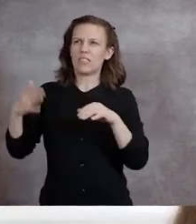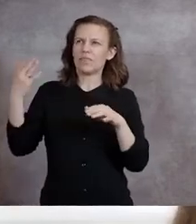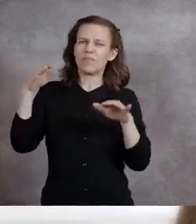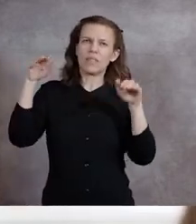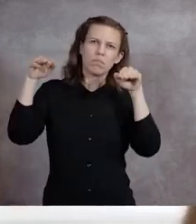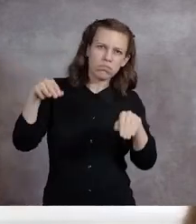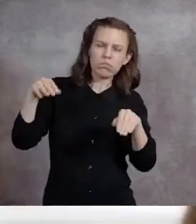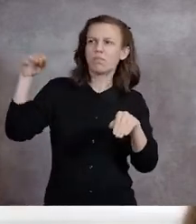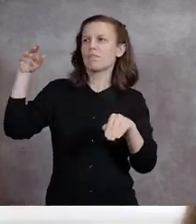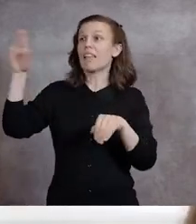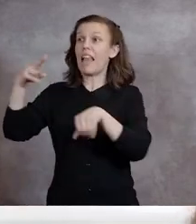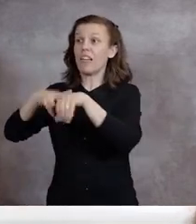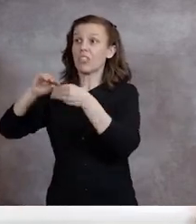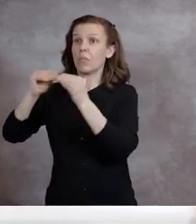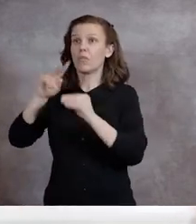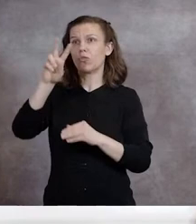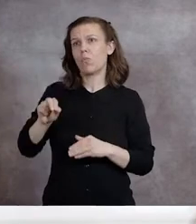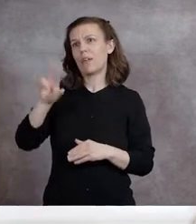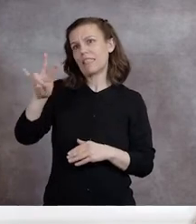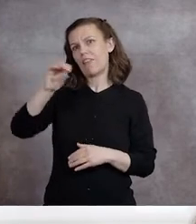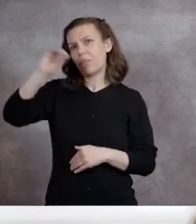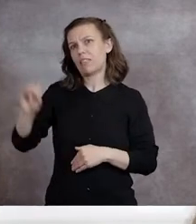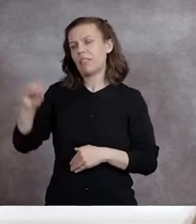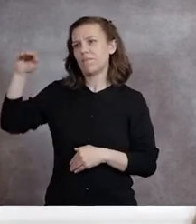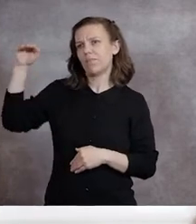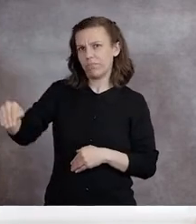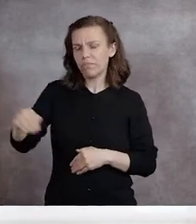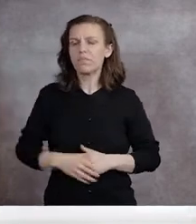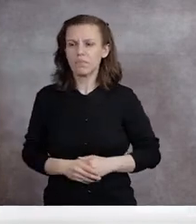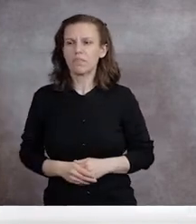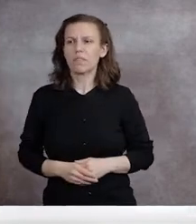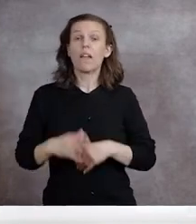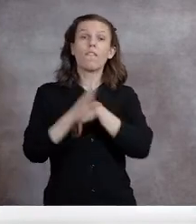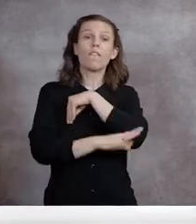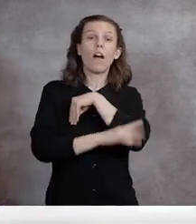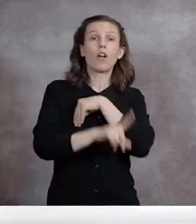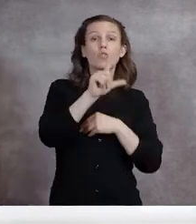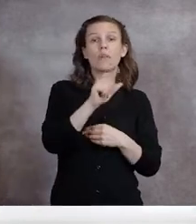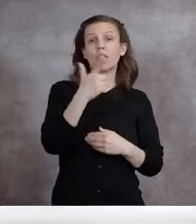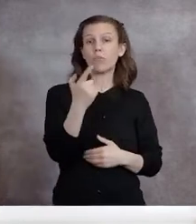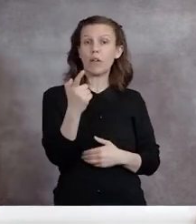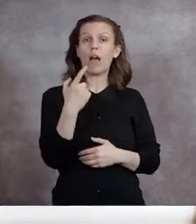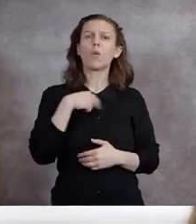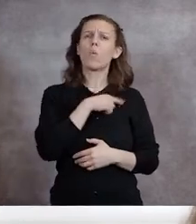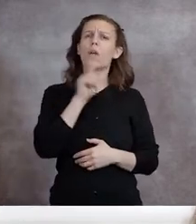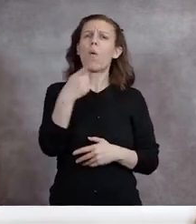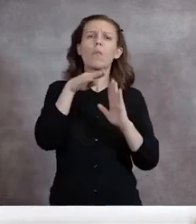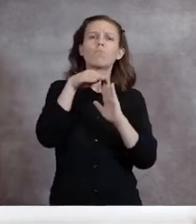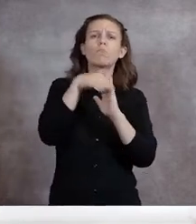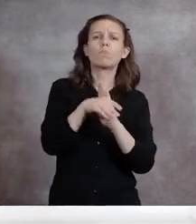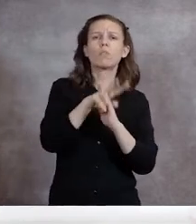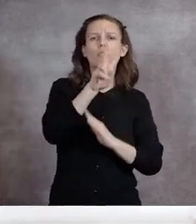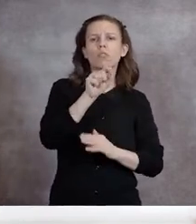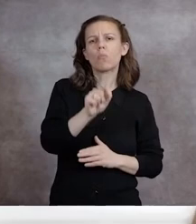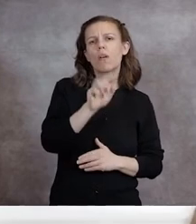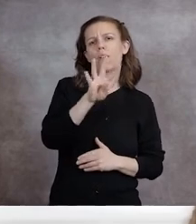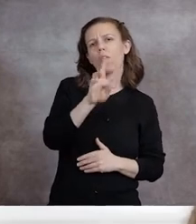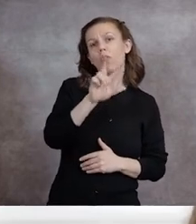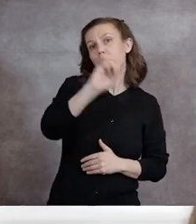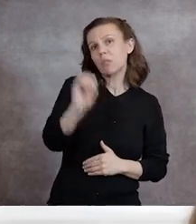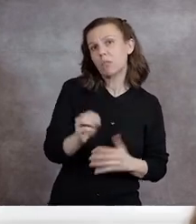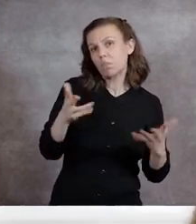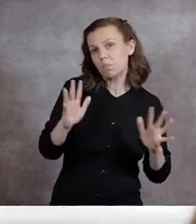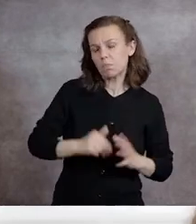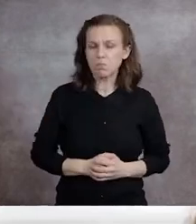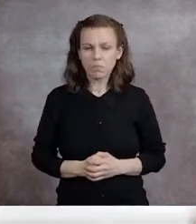nationally by 2.7 percent overall. In fall 2021, we did just slightly better than that, marking a decline